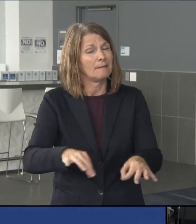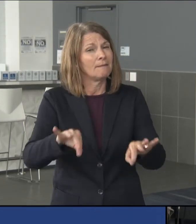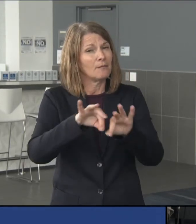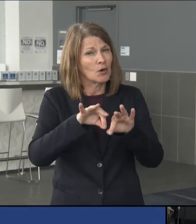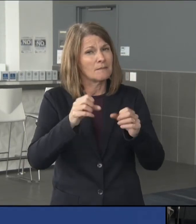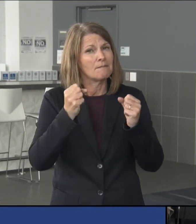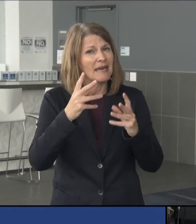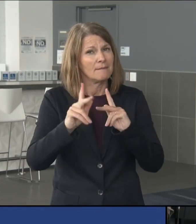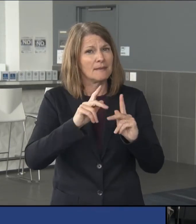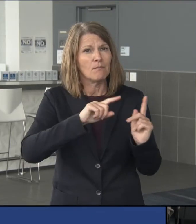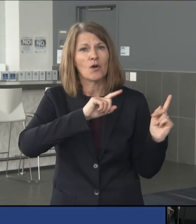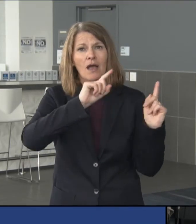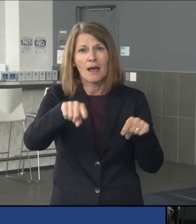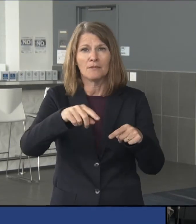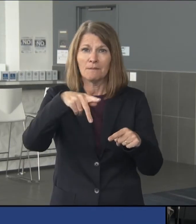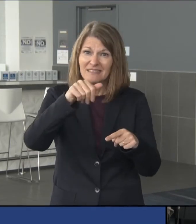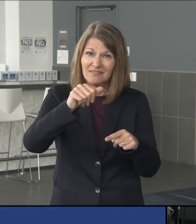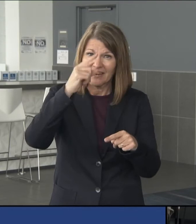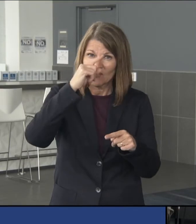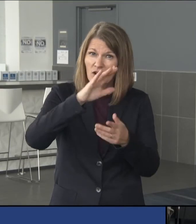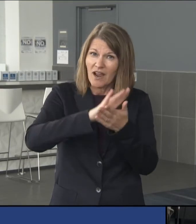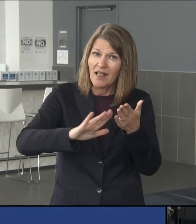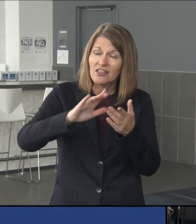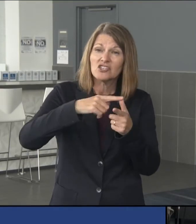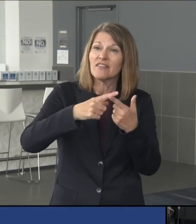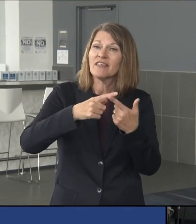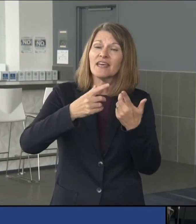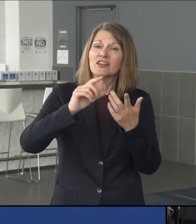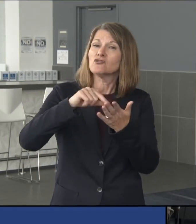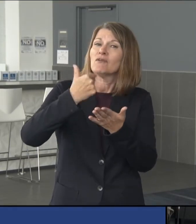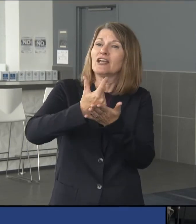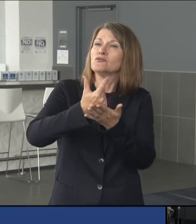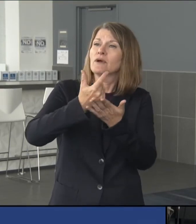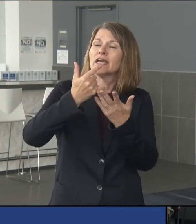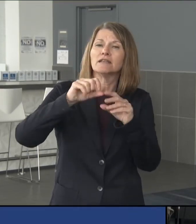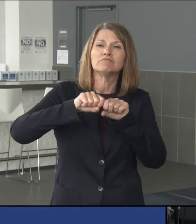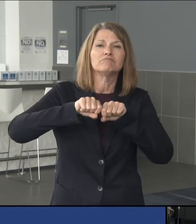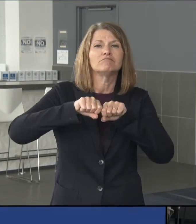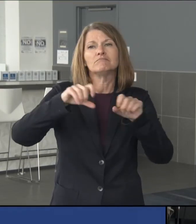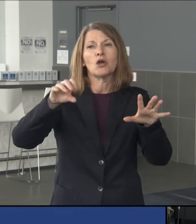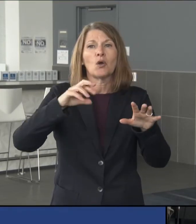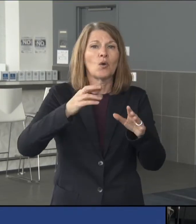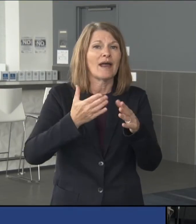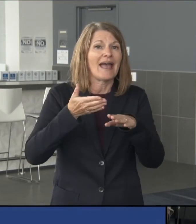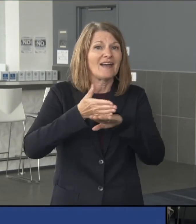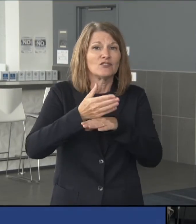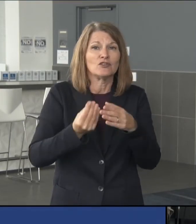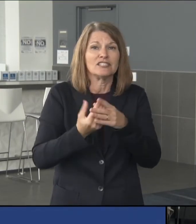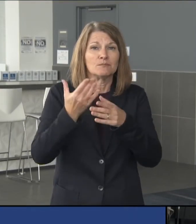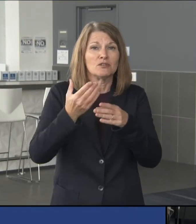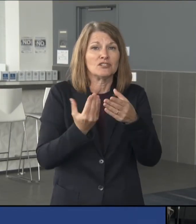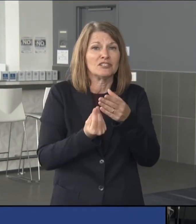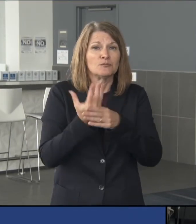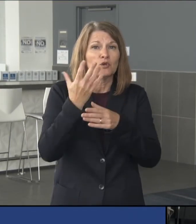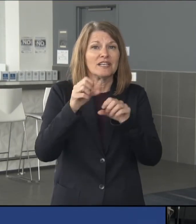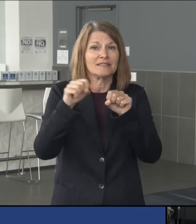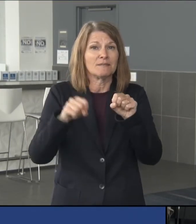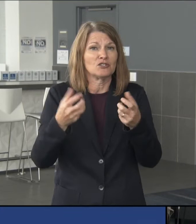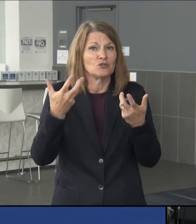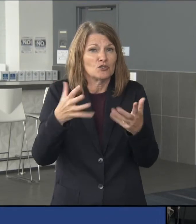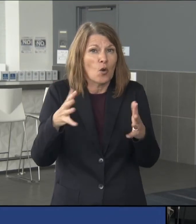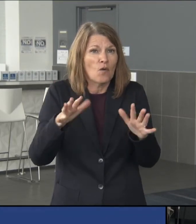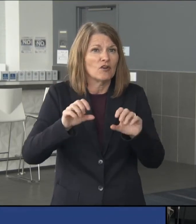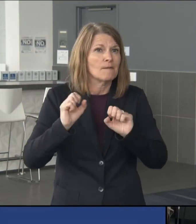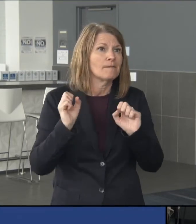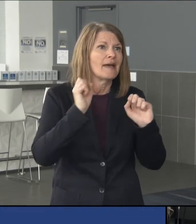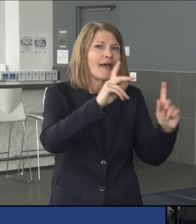school in Pennsylvania and then go elsewhere when the spring term is over. So I want to make sure that that